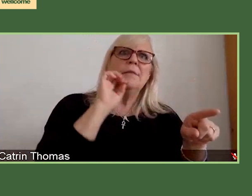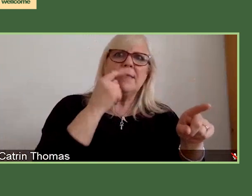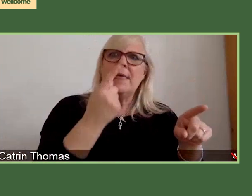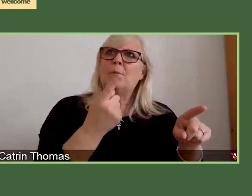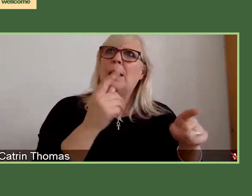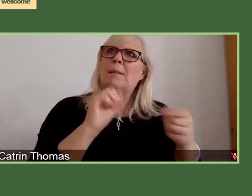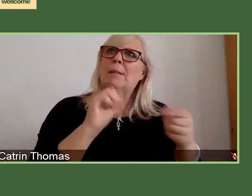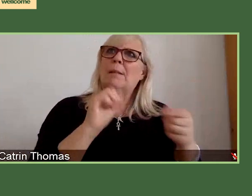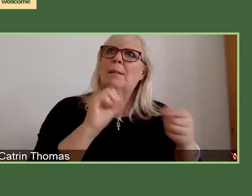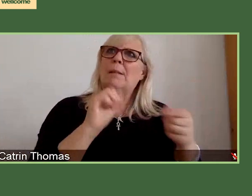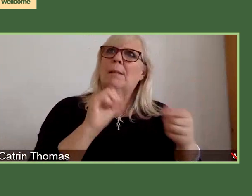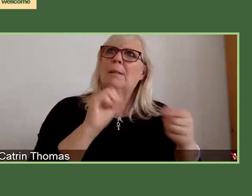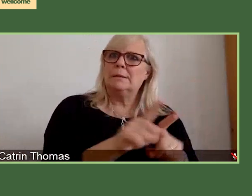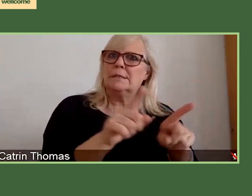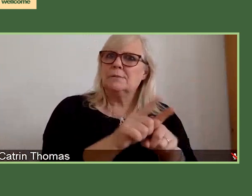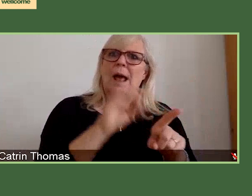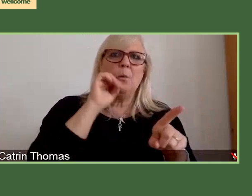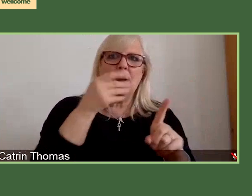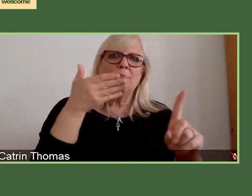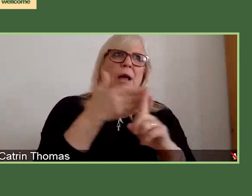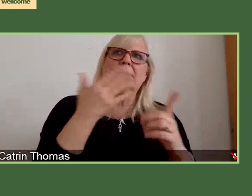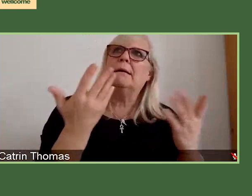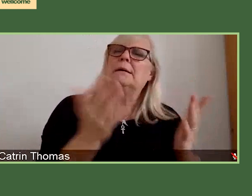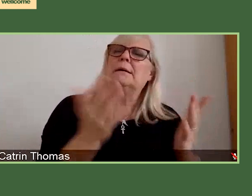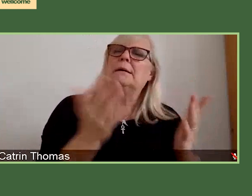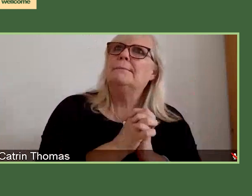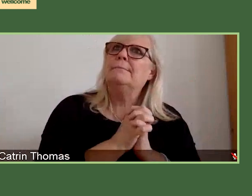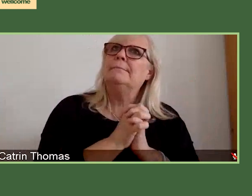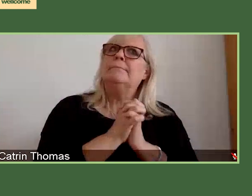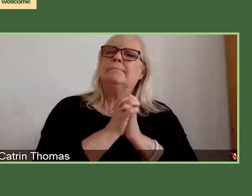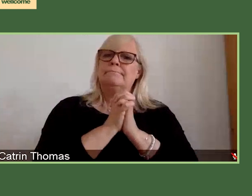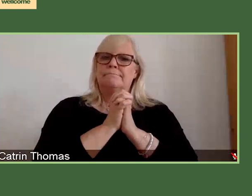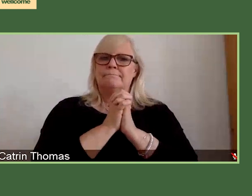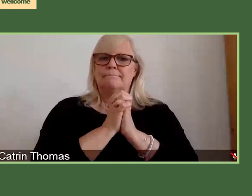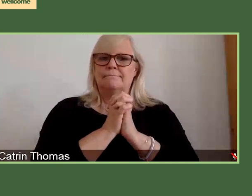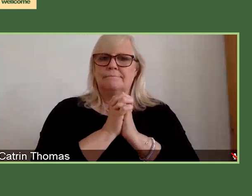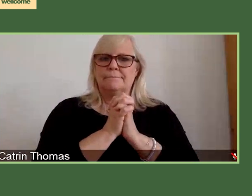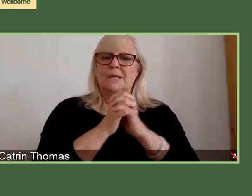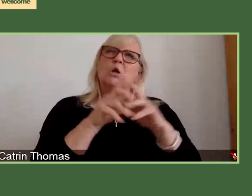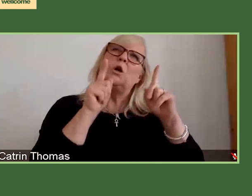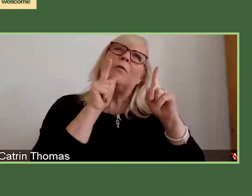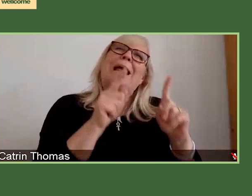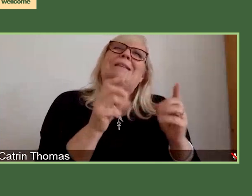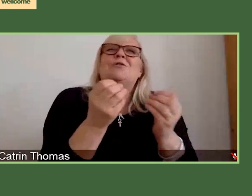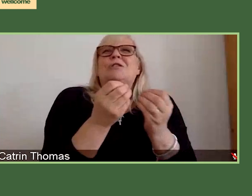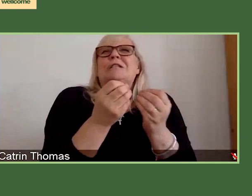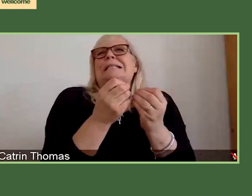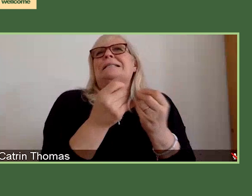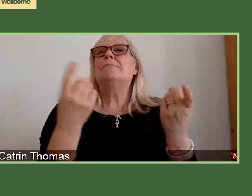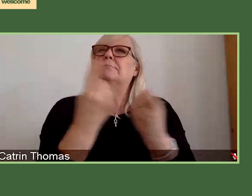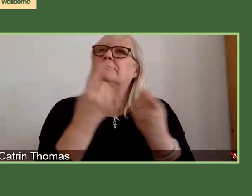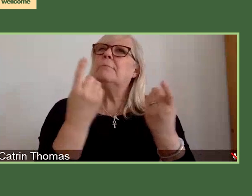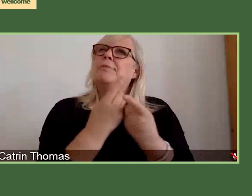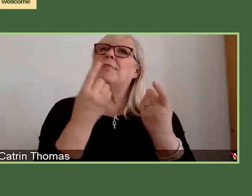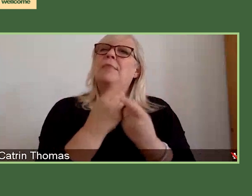and they will be recognised as such on one of our grants. So that's just a flavour of the sort of things that we'll be doing for